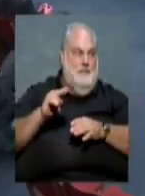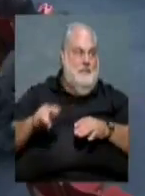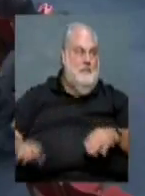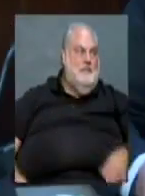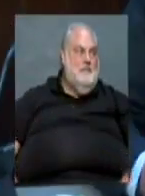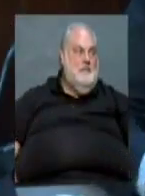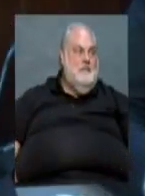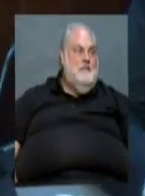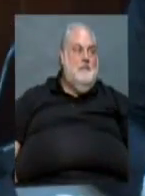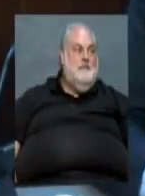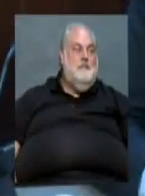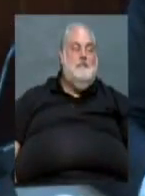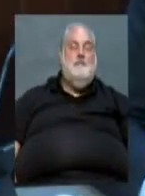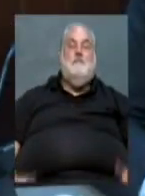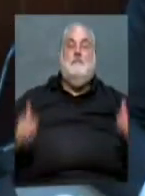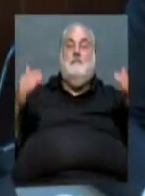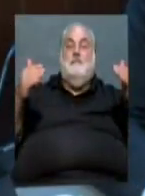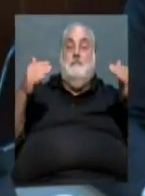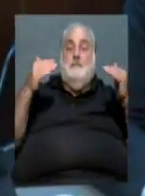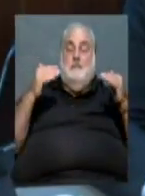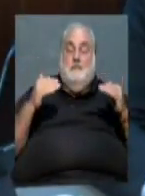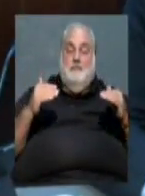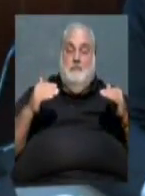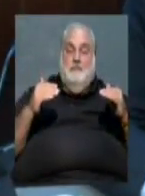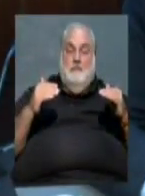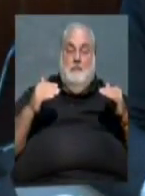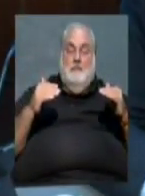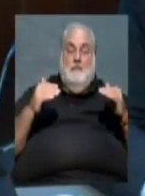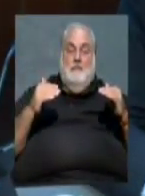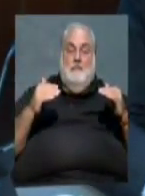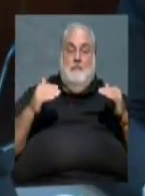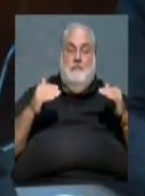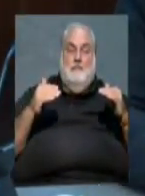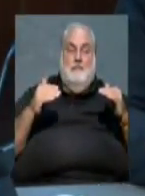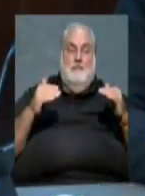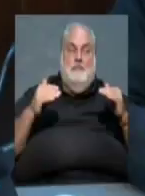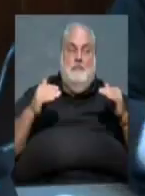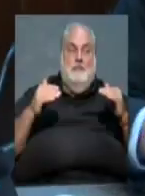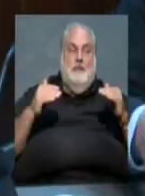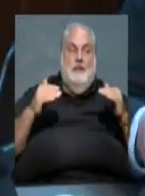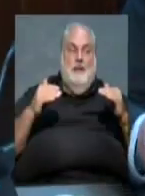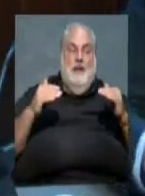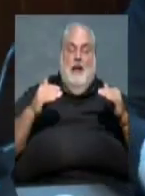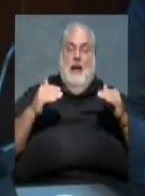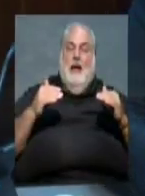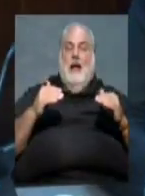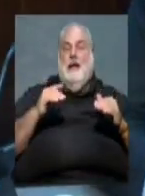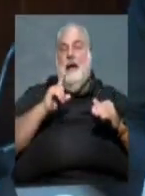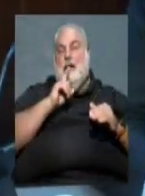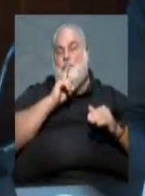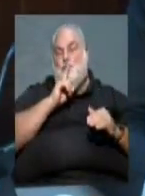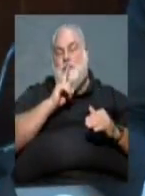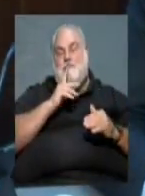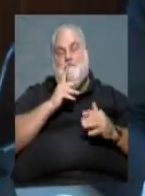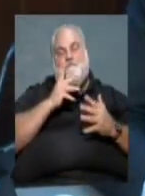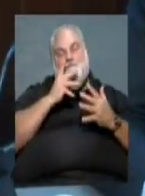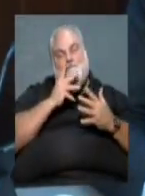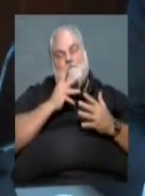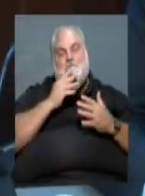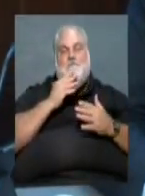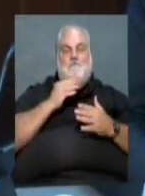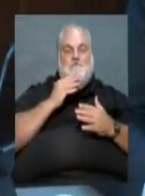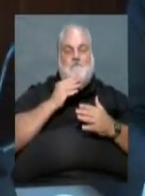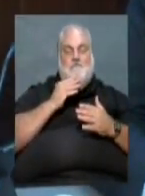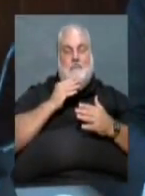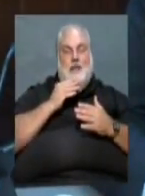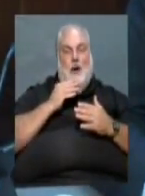The next item we have is one of those bittersweet retirements that we have. You'll